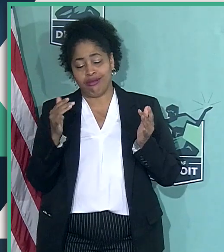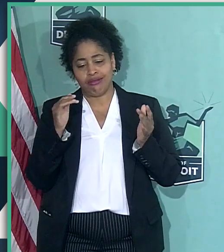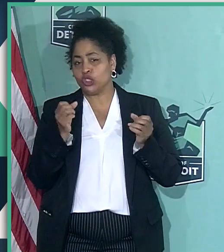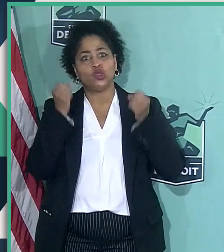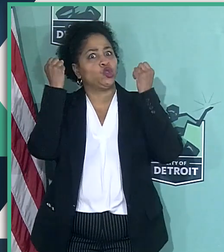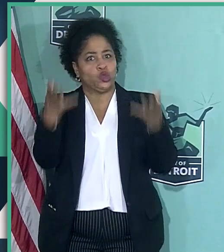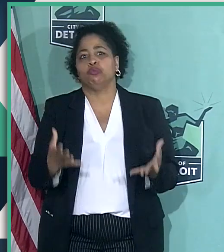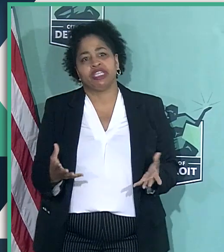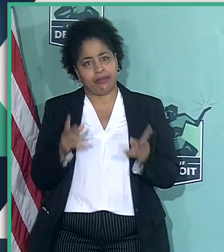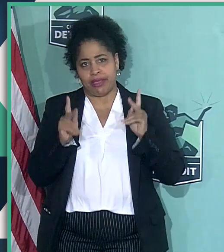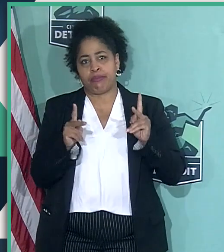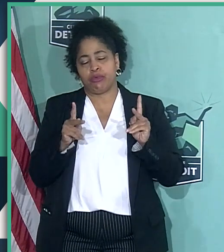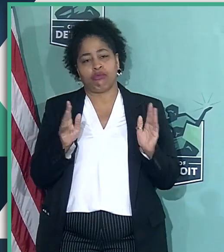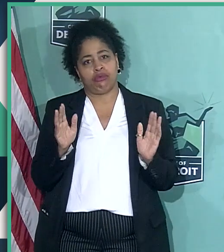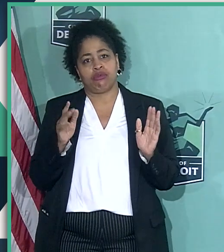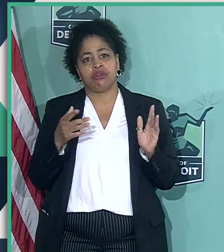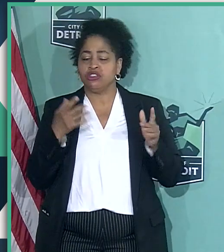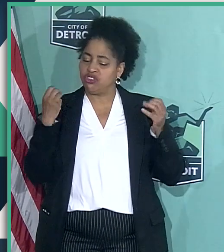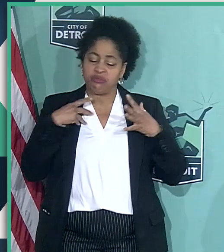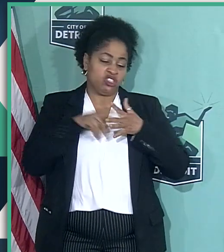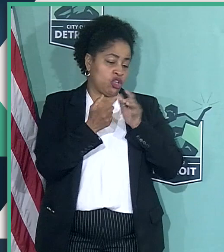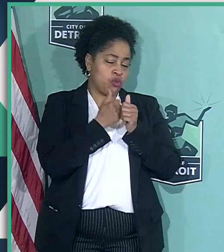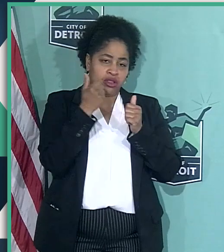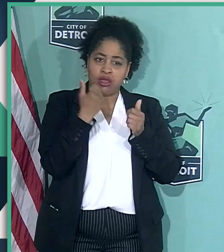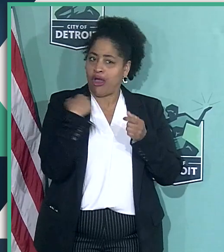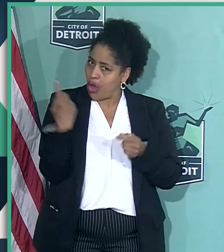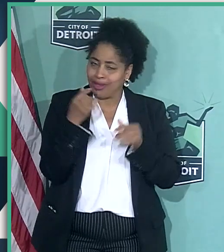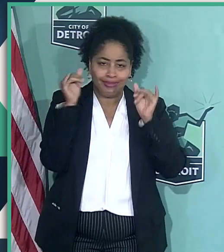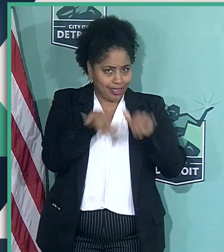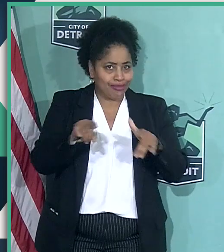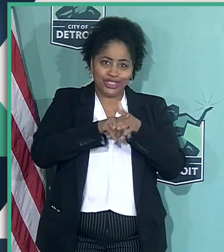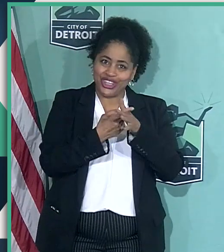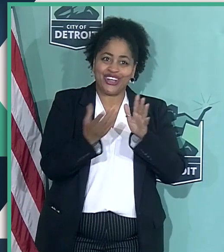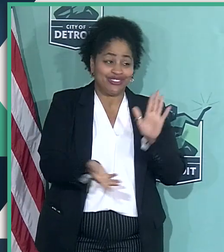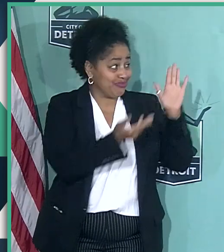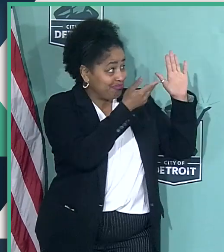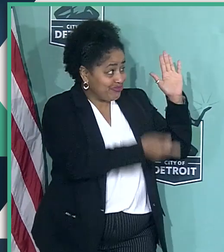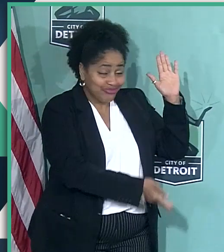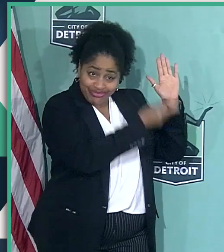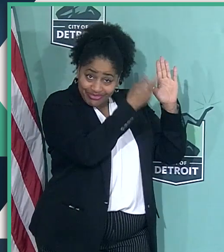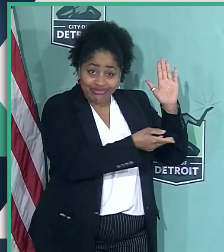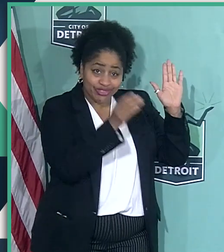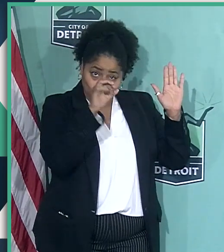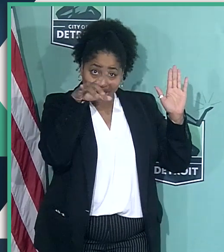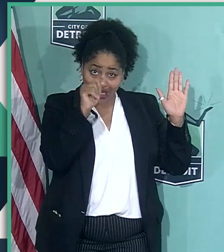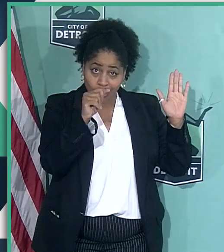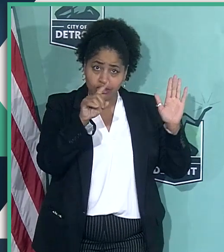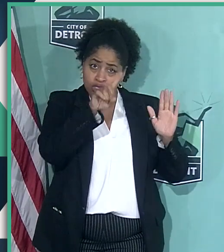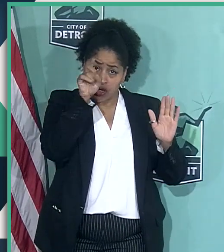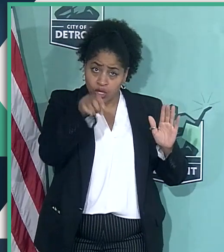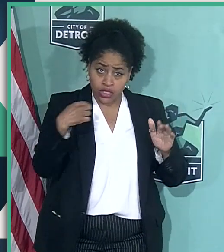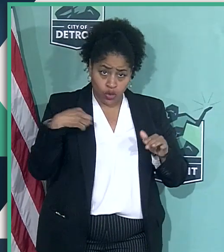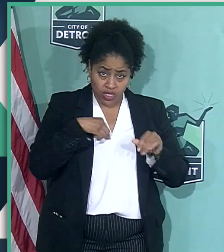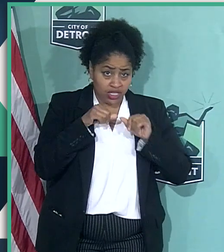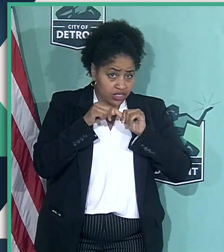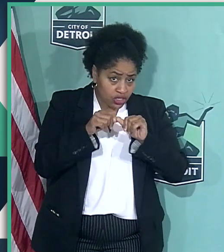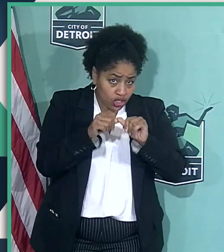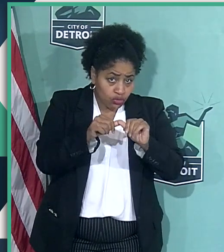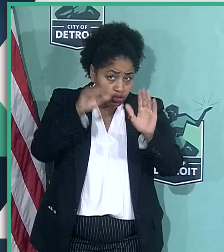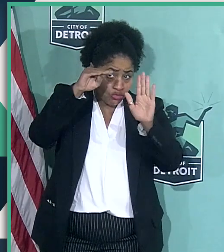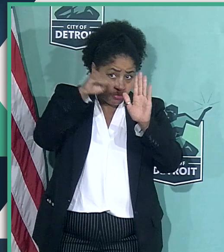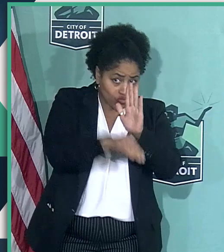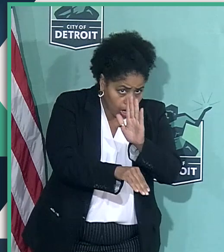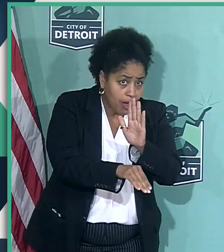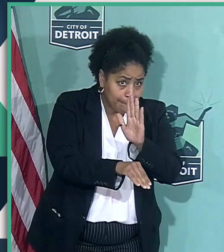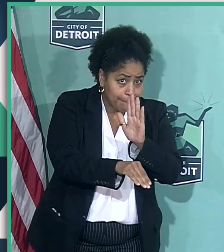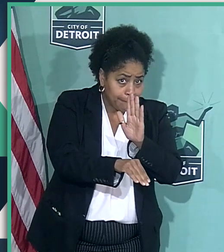many. I'm going to start with what I always start with, which is our chart. And here's the question is, are we continuing to drop